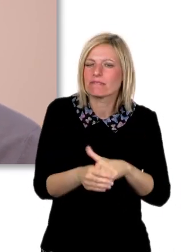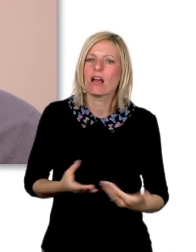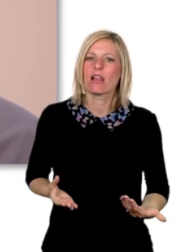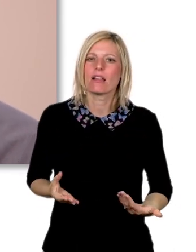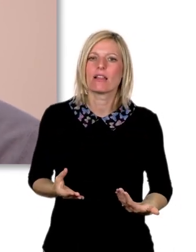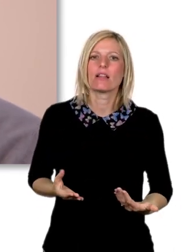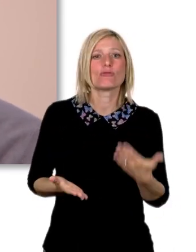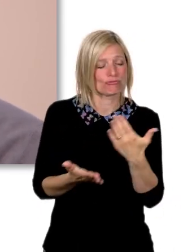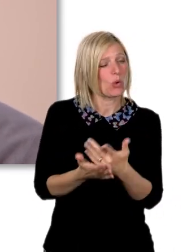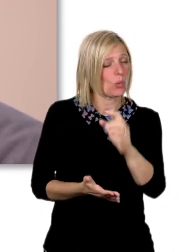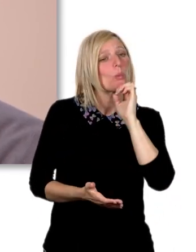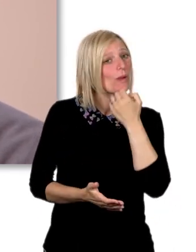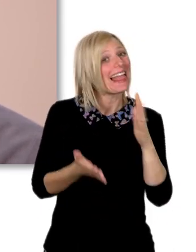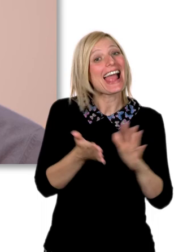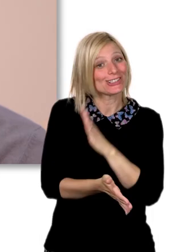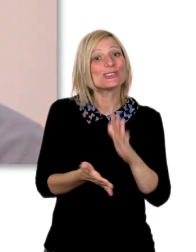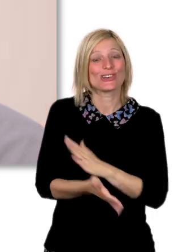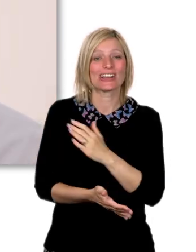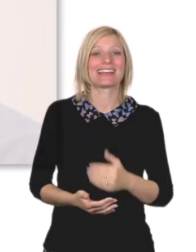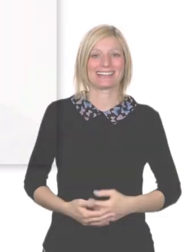And I think you'll just enjoy it.